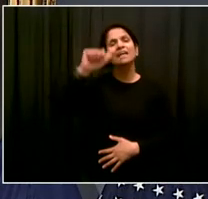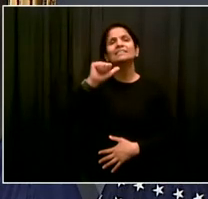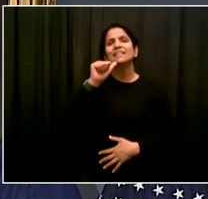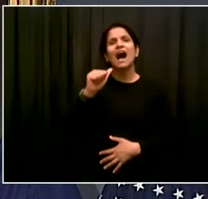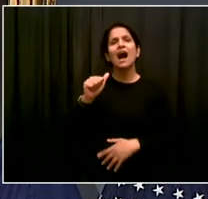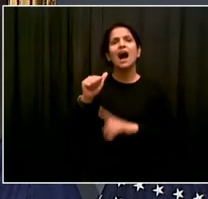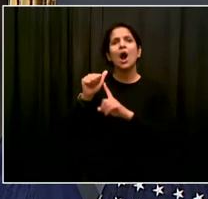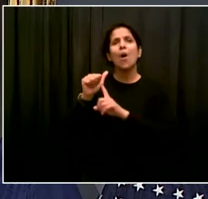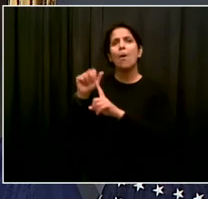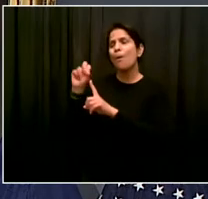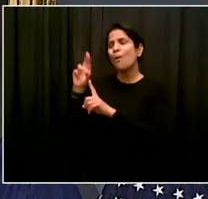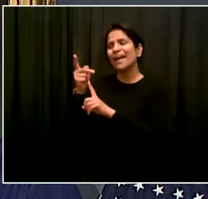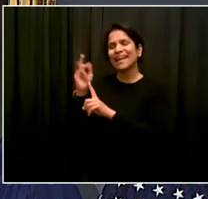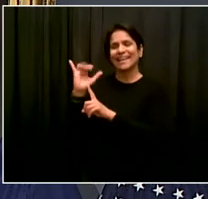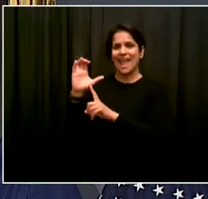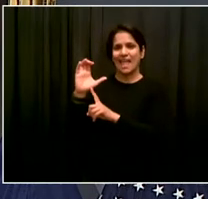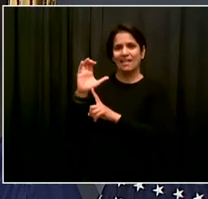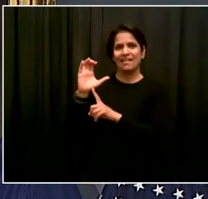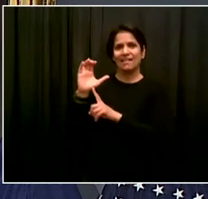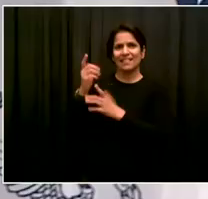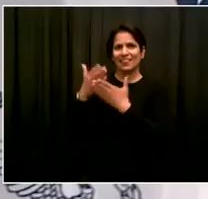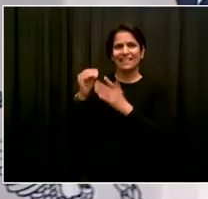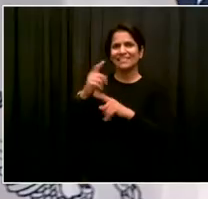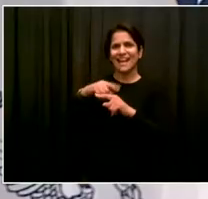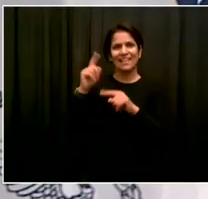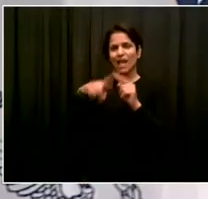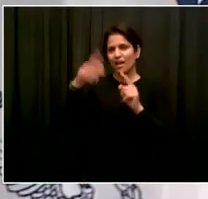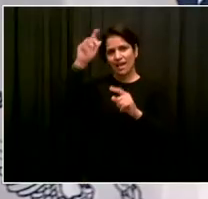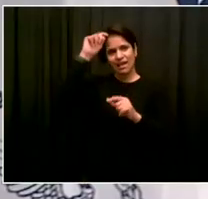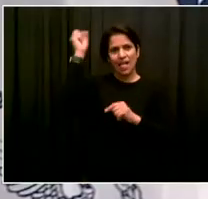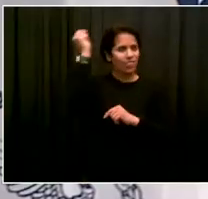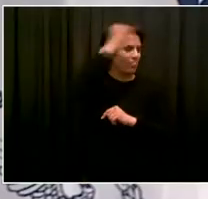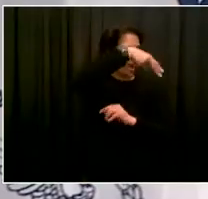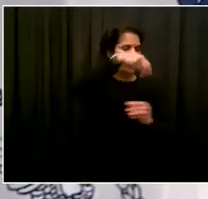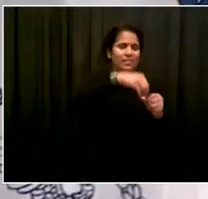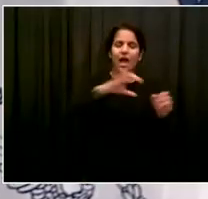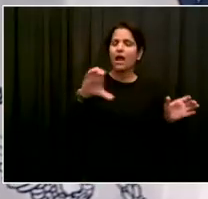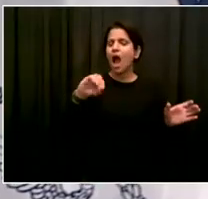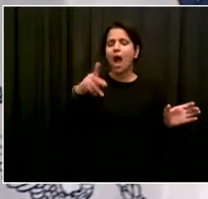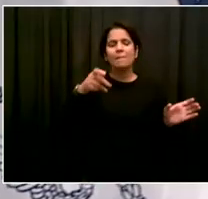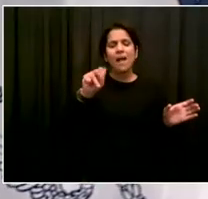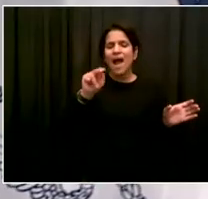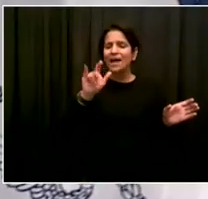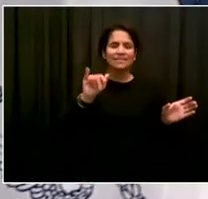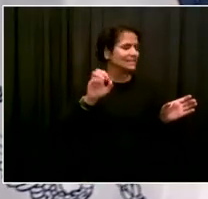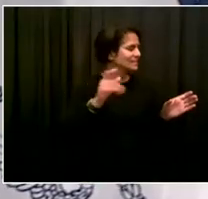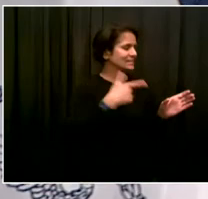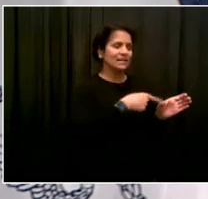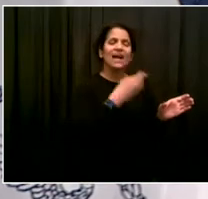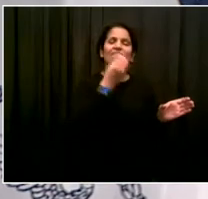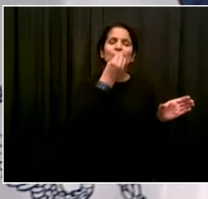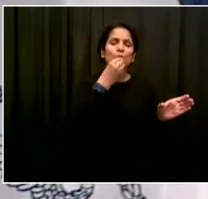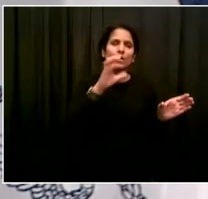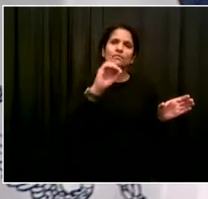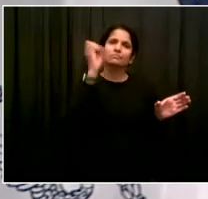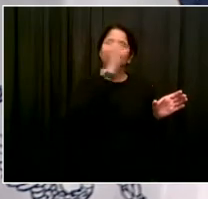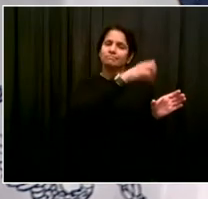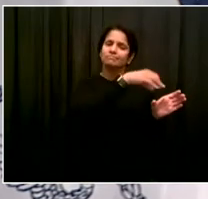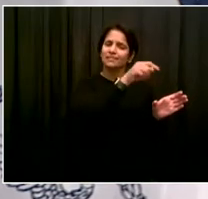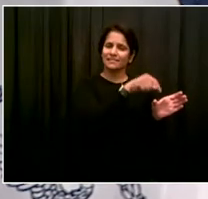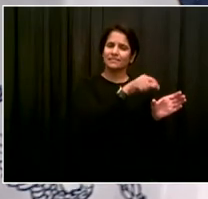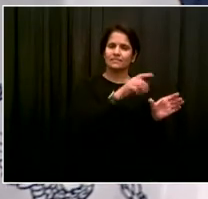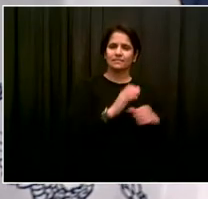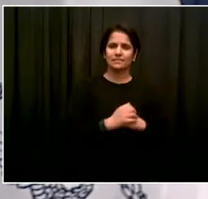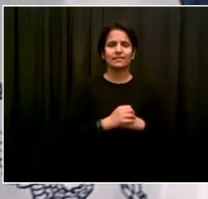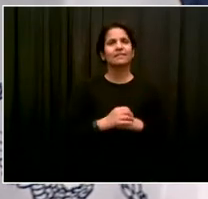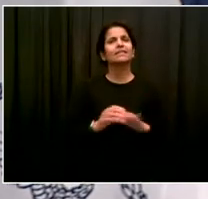have a different affiliation, but I still respect the Yankees organization, even though they're going through a very, very difficult time. And I want to